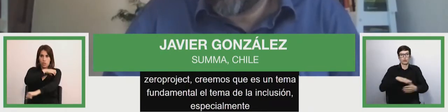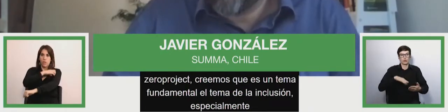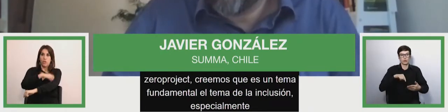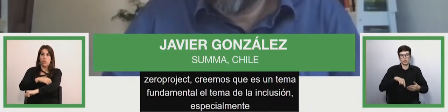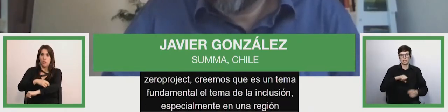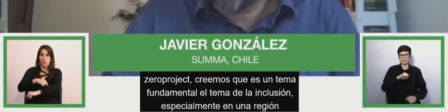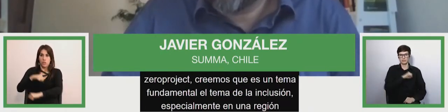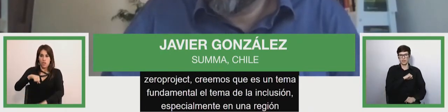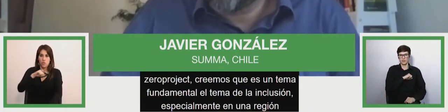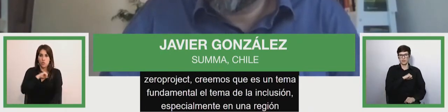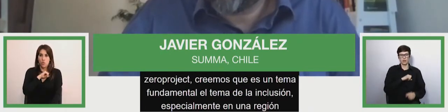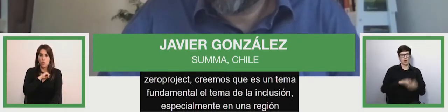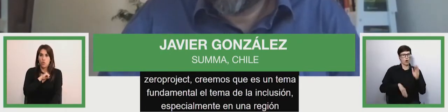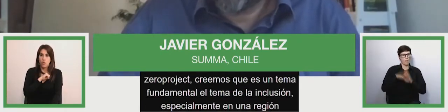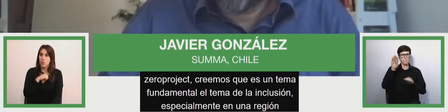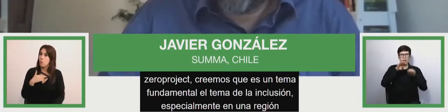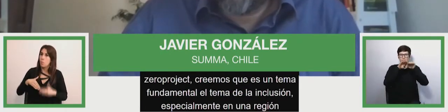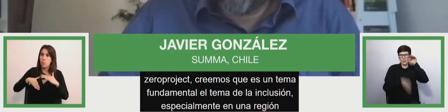in the world